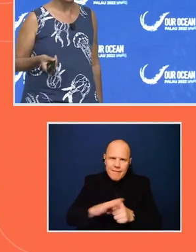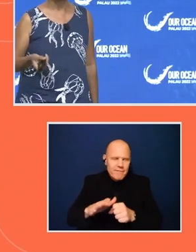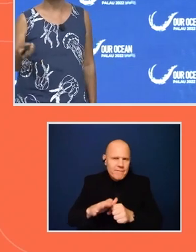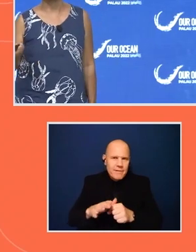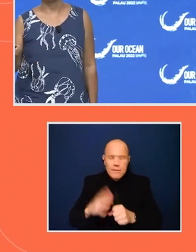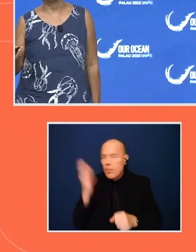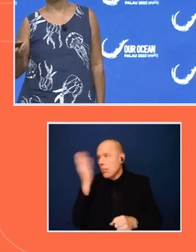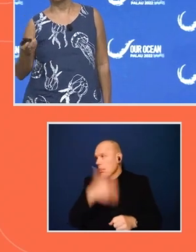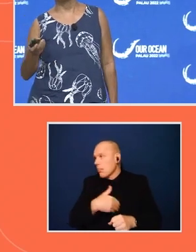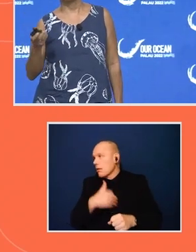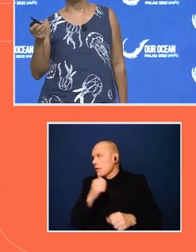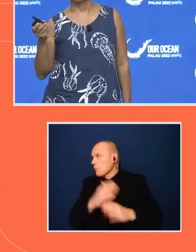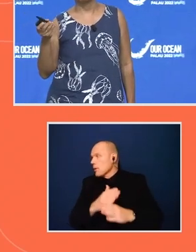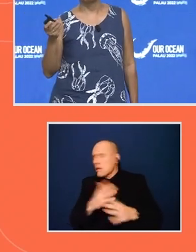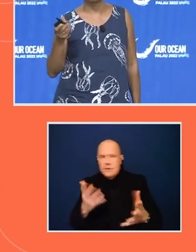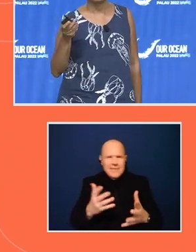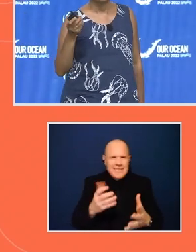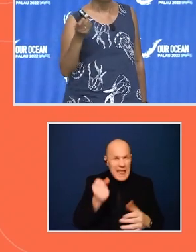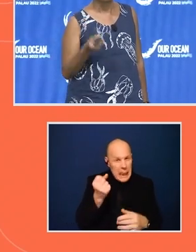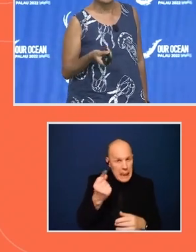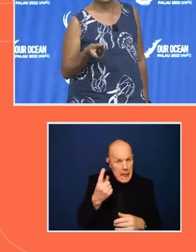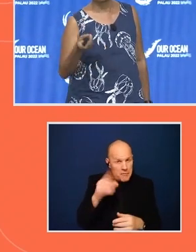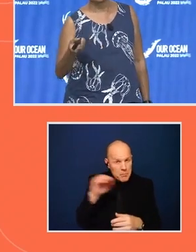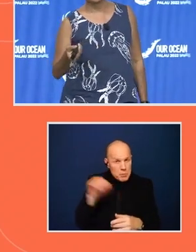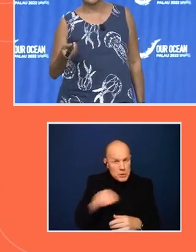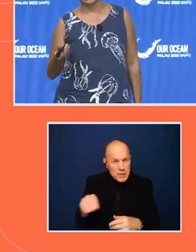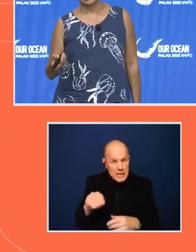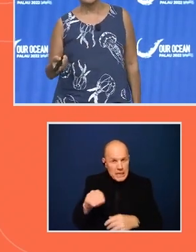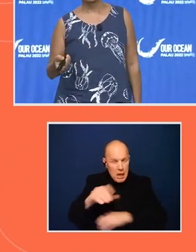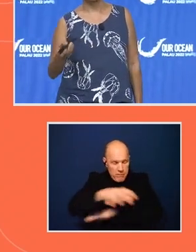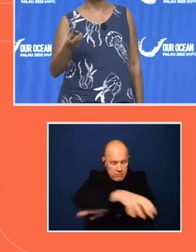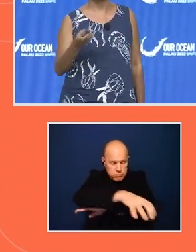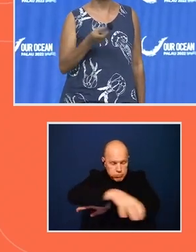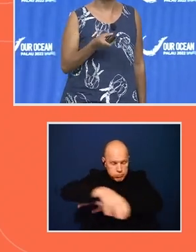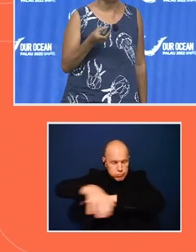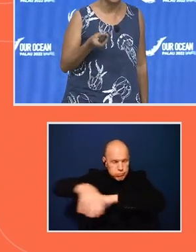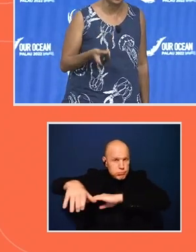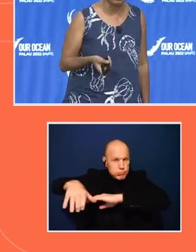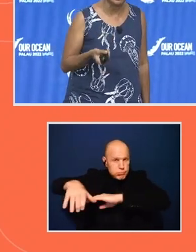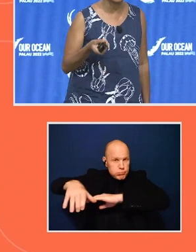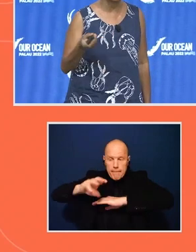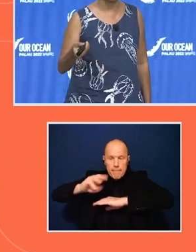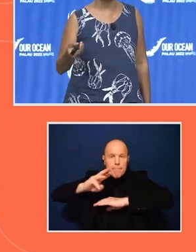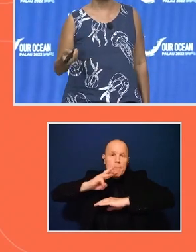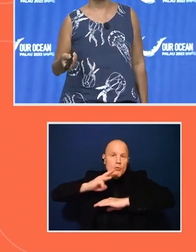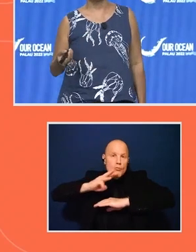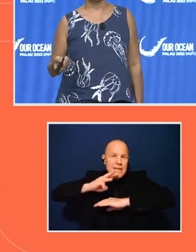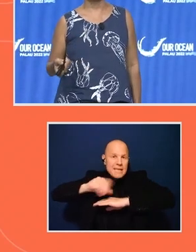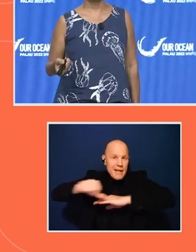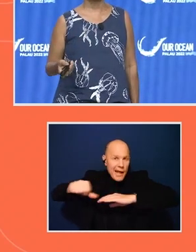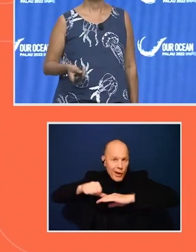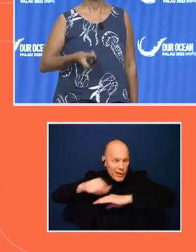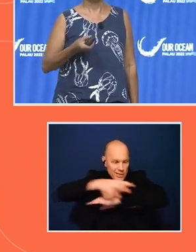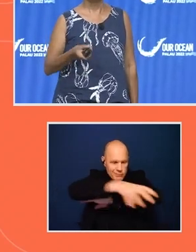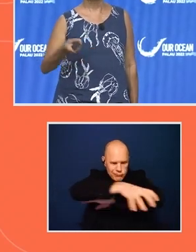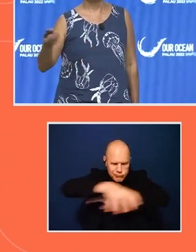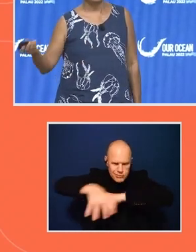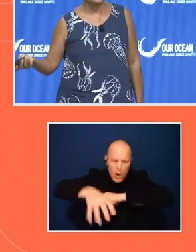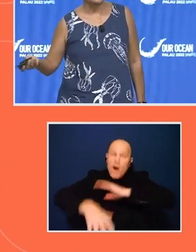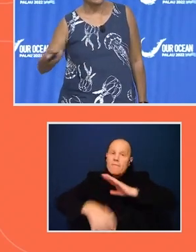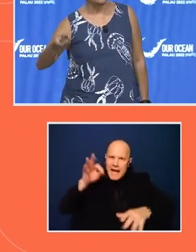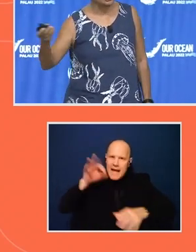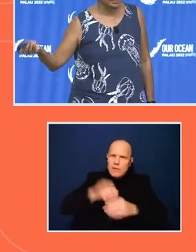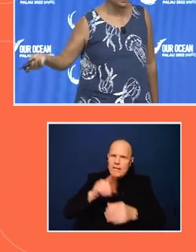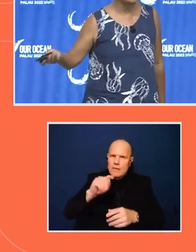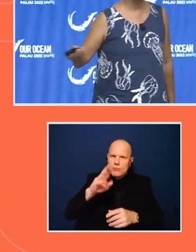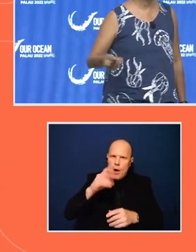11% of protected marine areas are found in tropical territorial waters. Most of